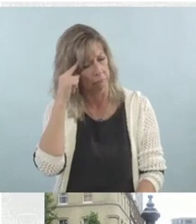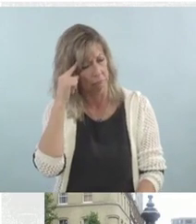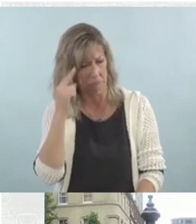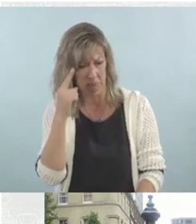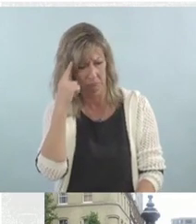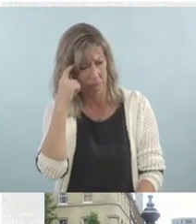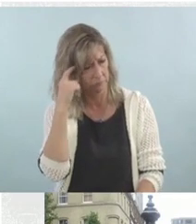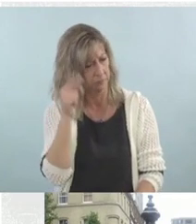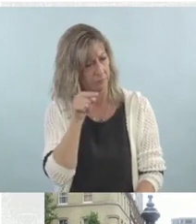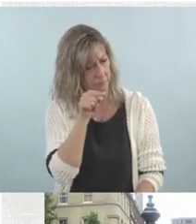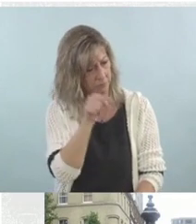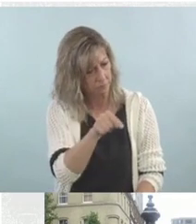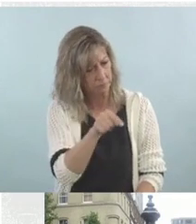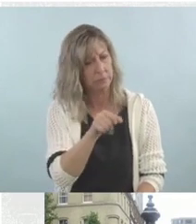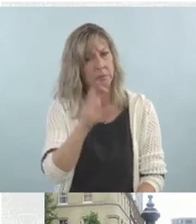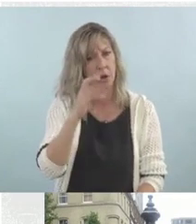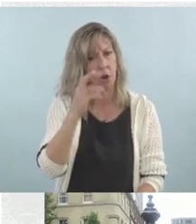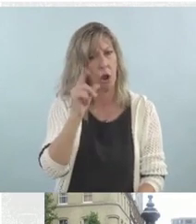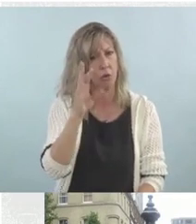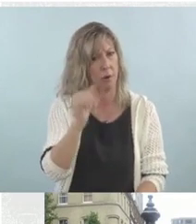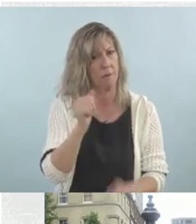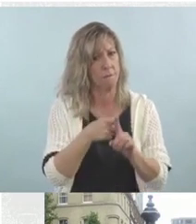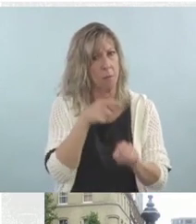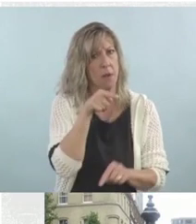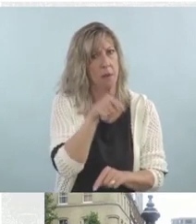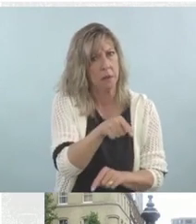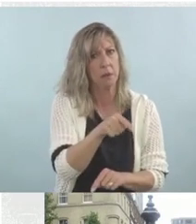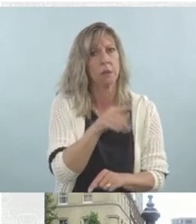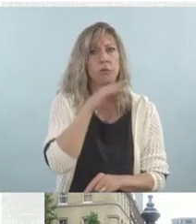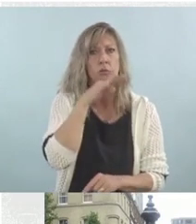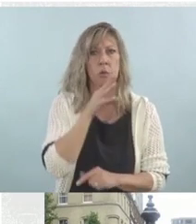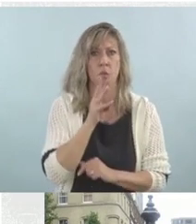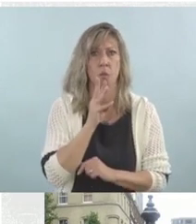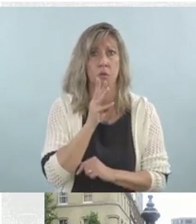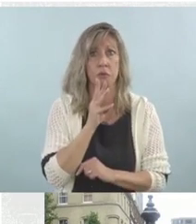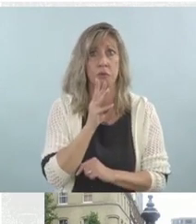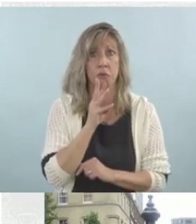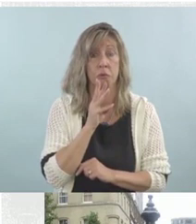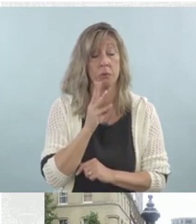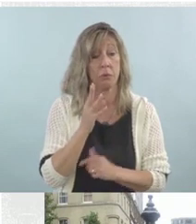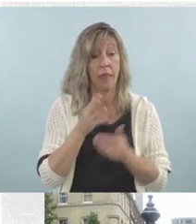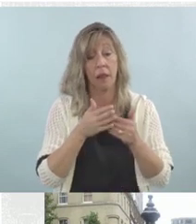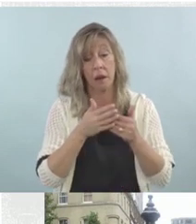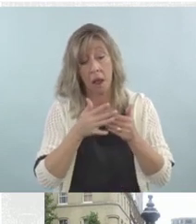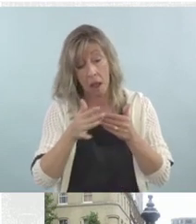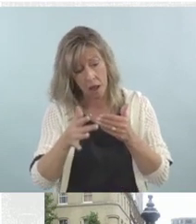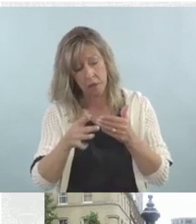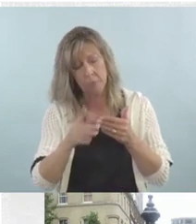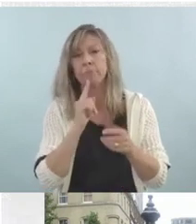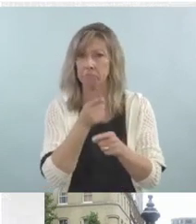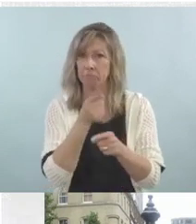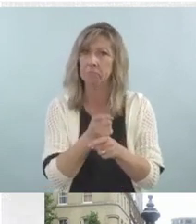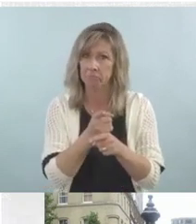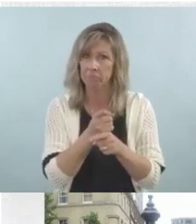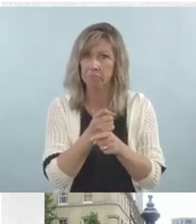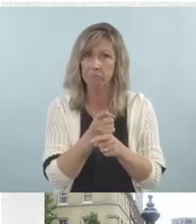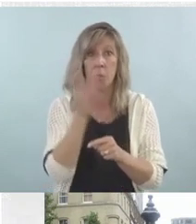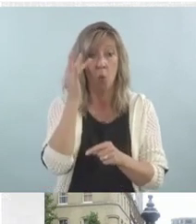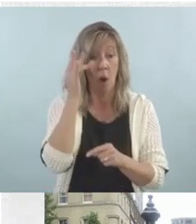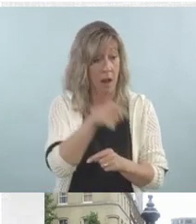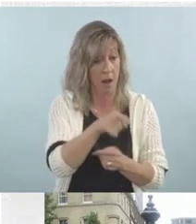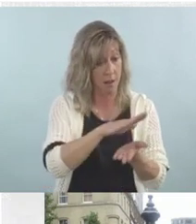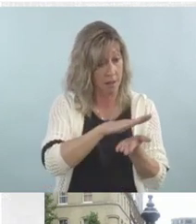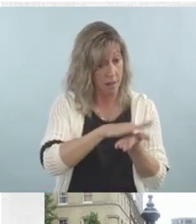of cholera. And it was very clear that he was correct because once that was cleared up, there was